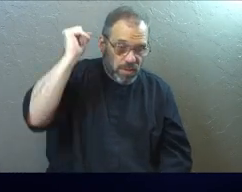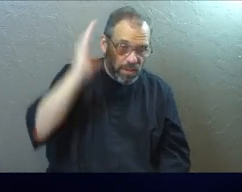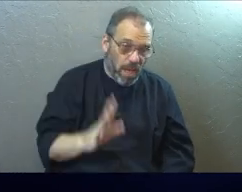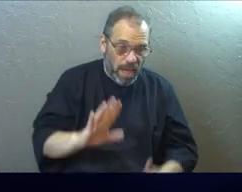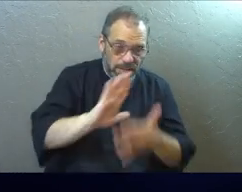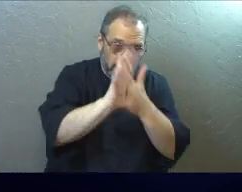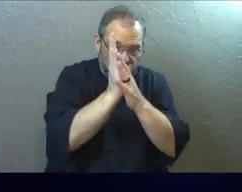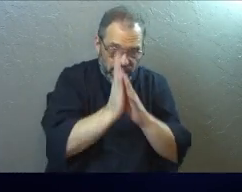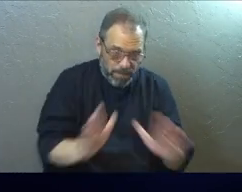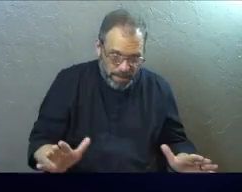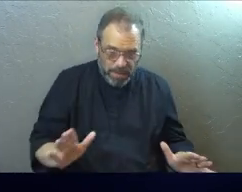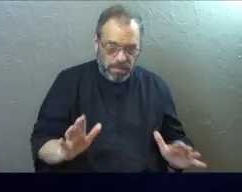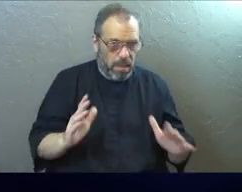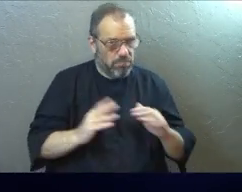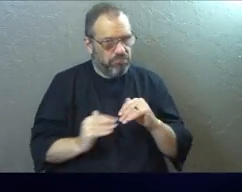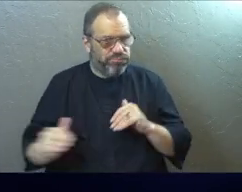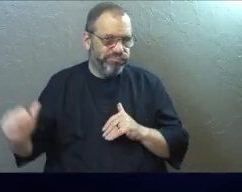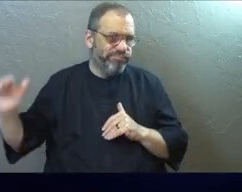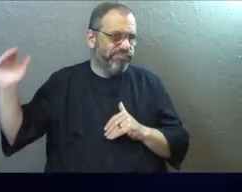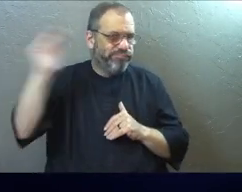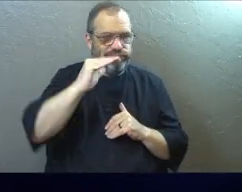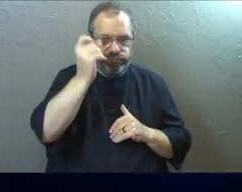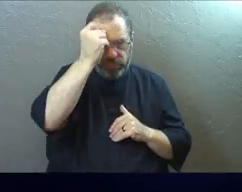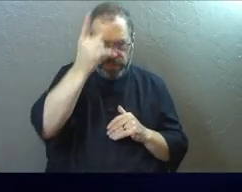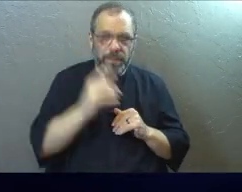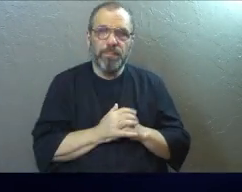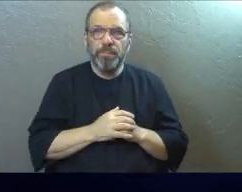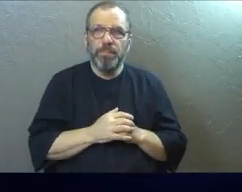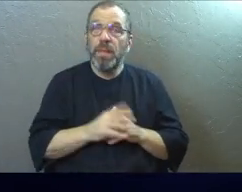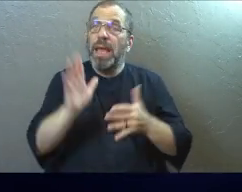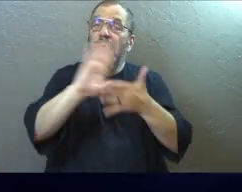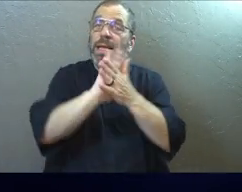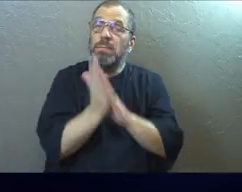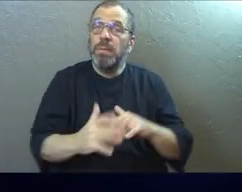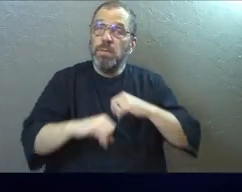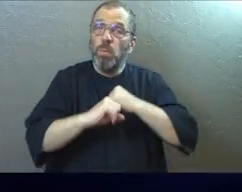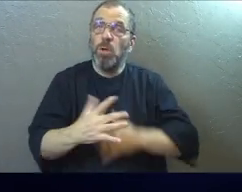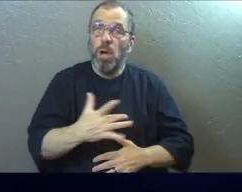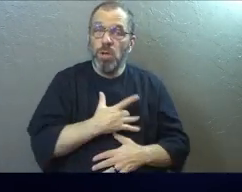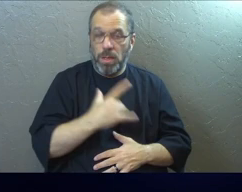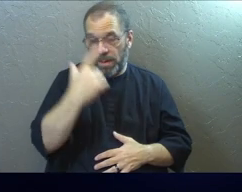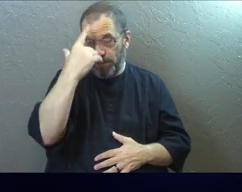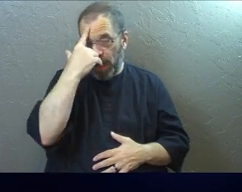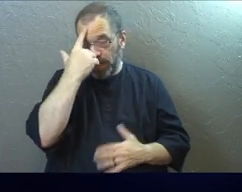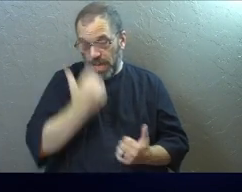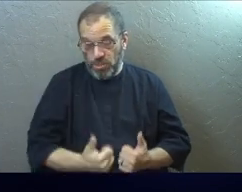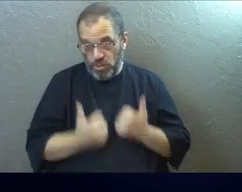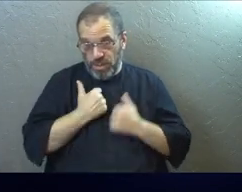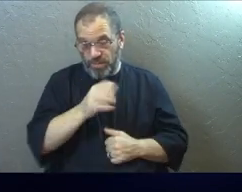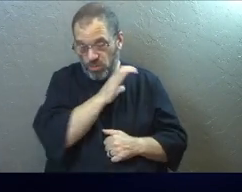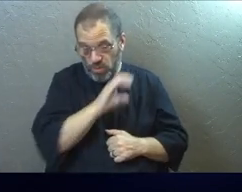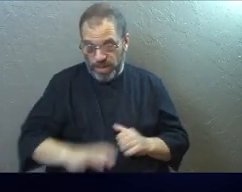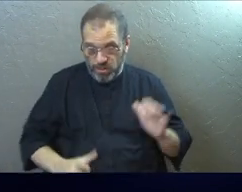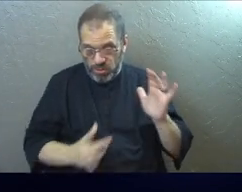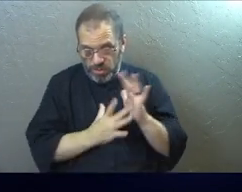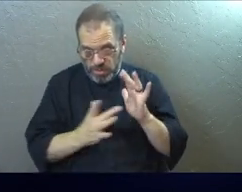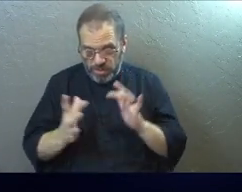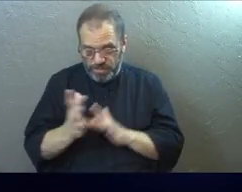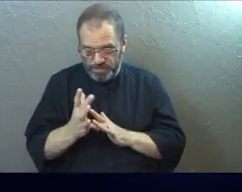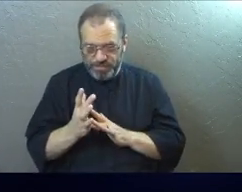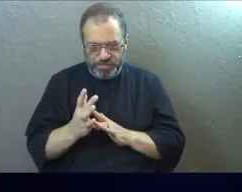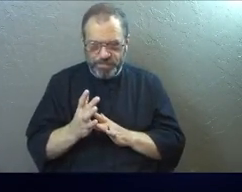God's peace, which exceeds anything we can understand. His peace will guard your hearts and minds as you live in Christ Jesus.